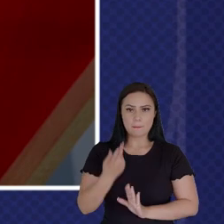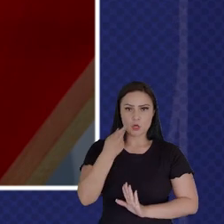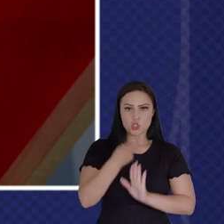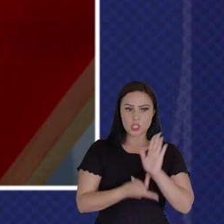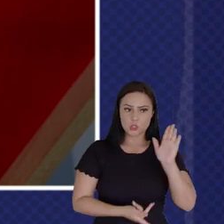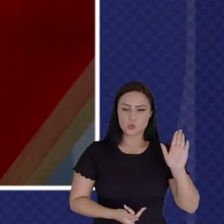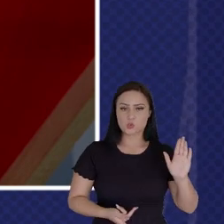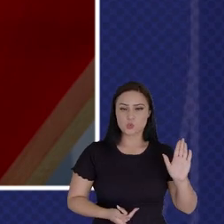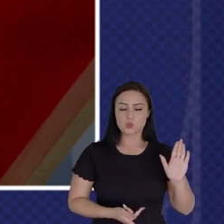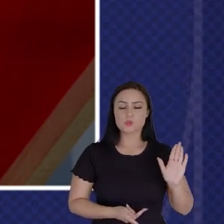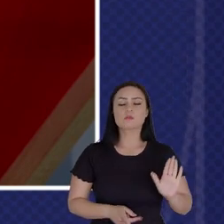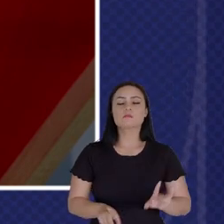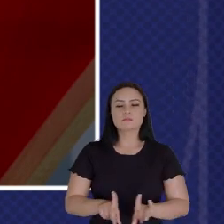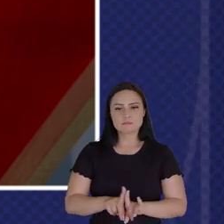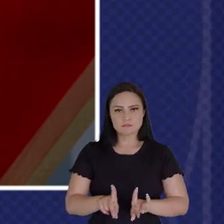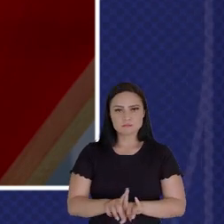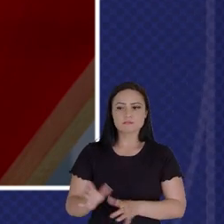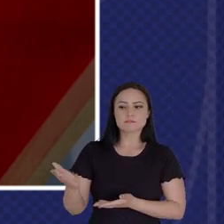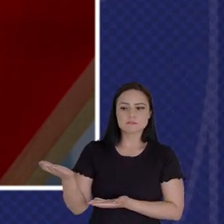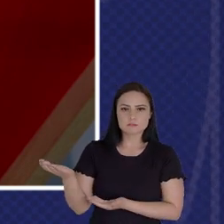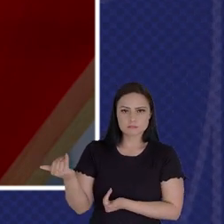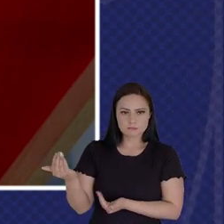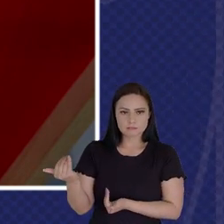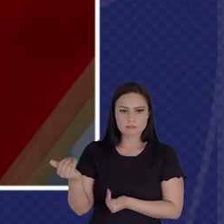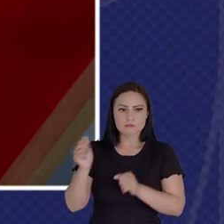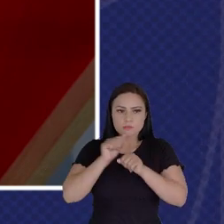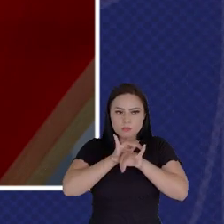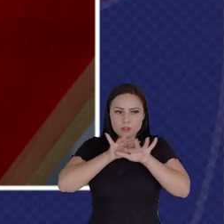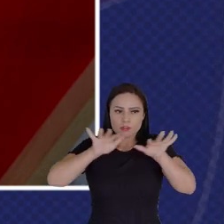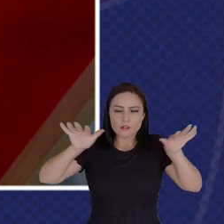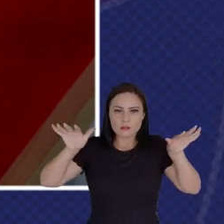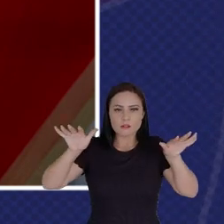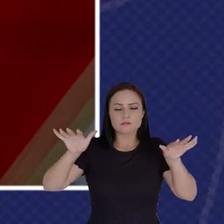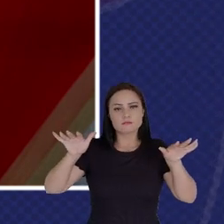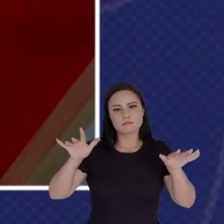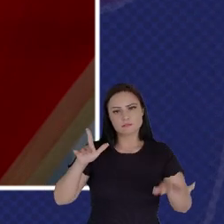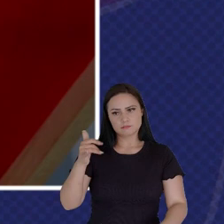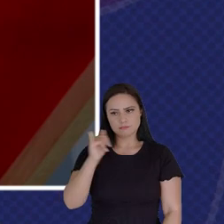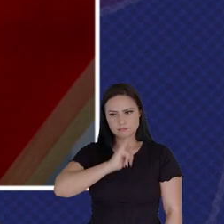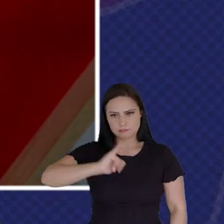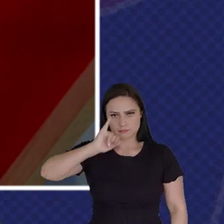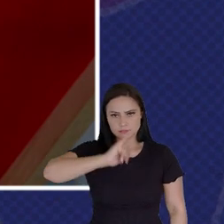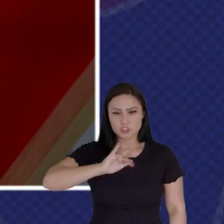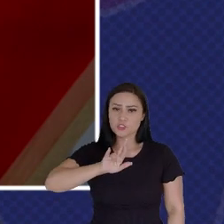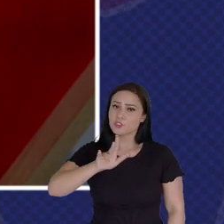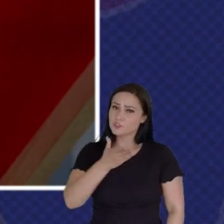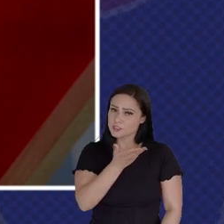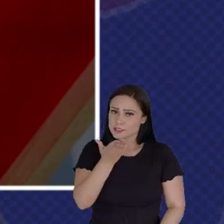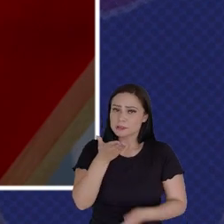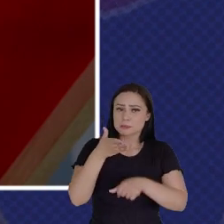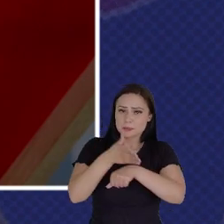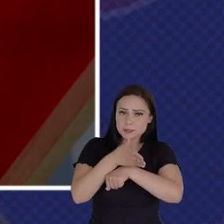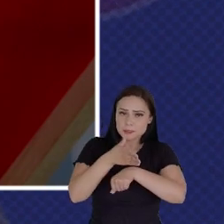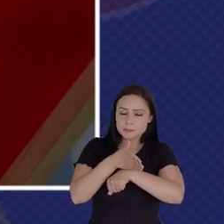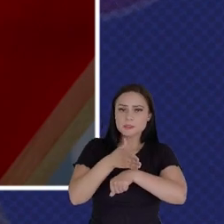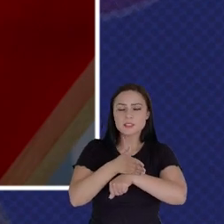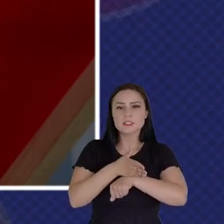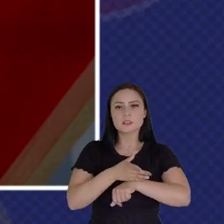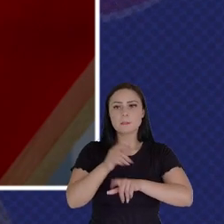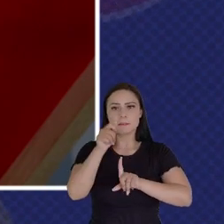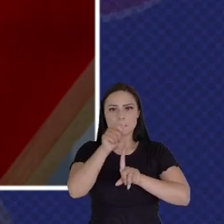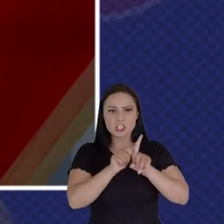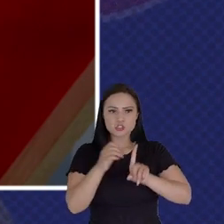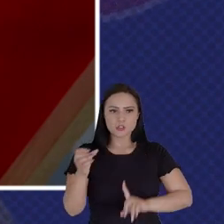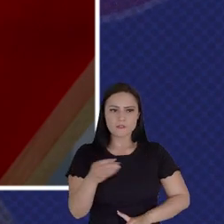Culture To The Youth Themselves I Think We Also See A Lot Of Youth Participating In The Innovation Month So You See Little Kids